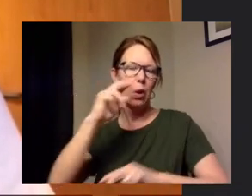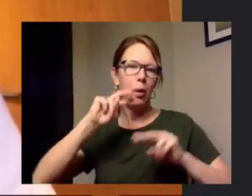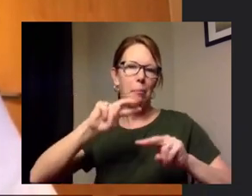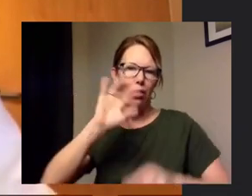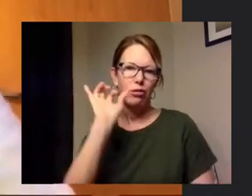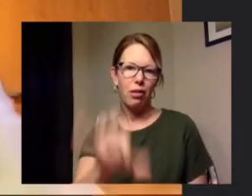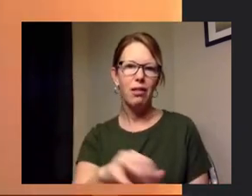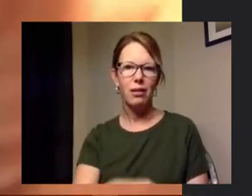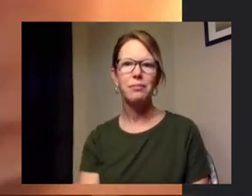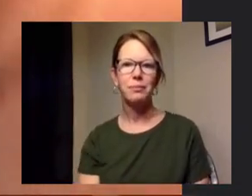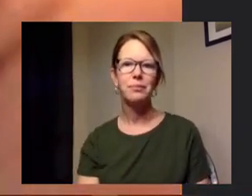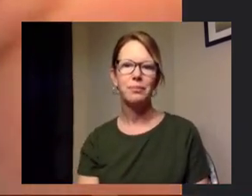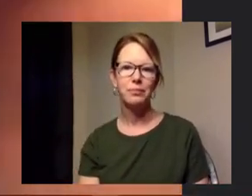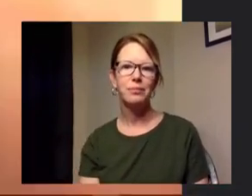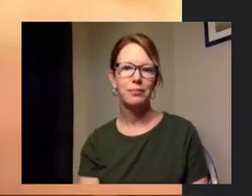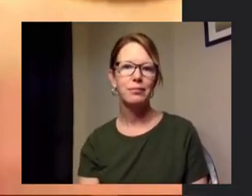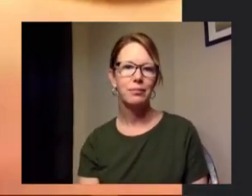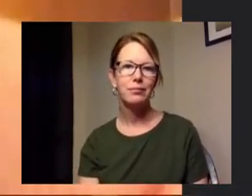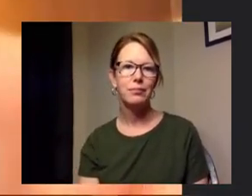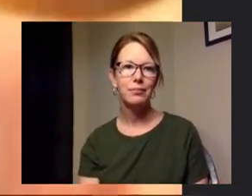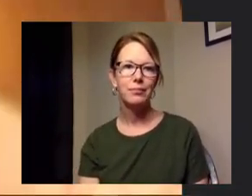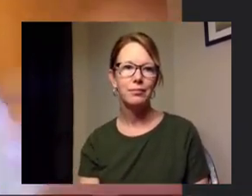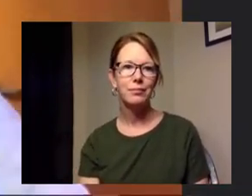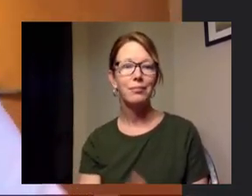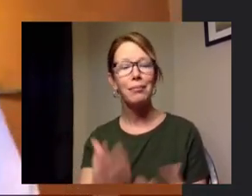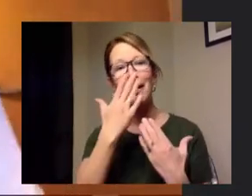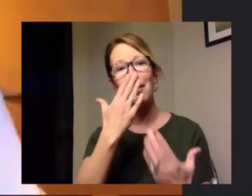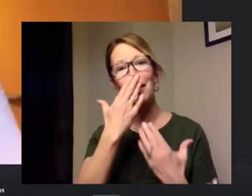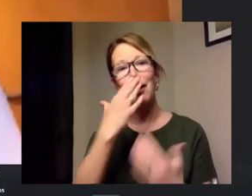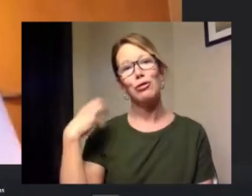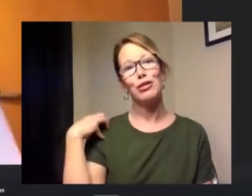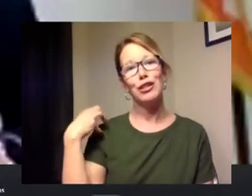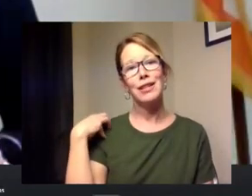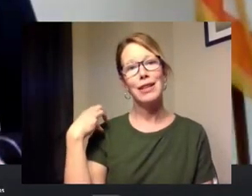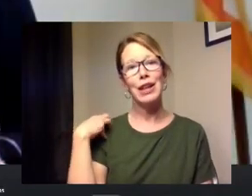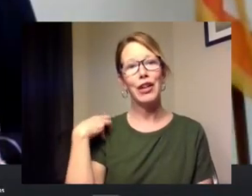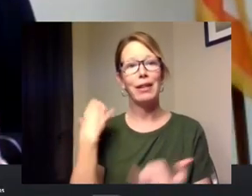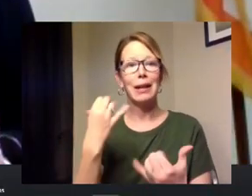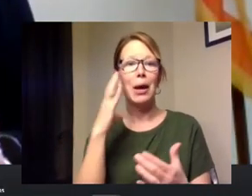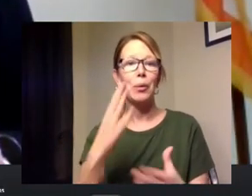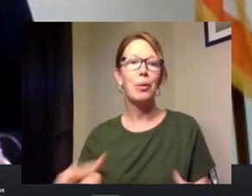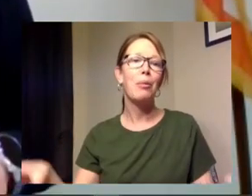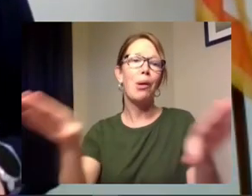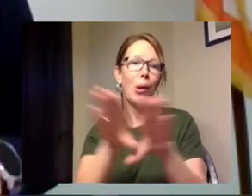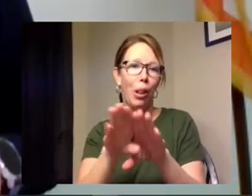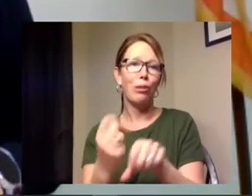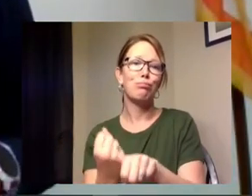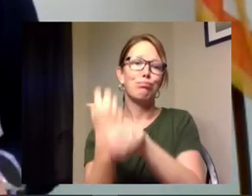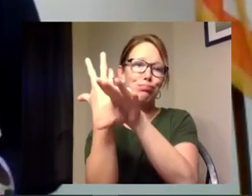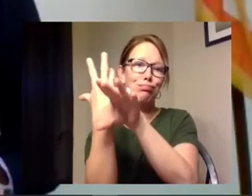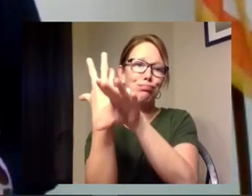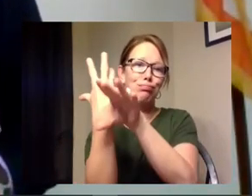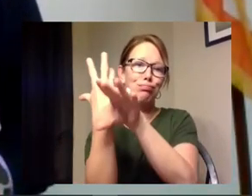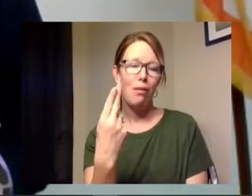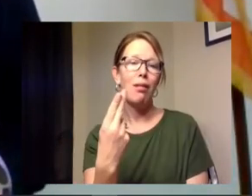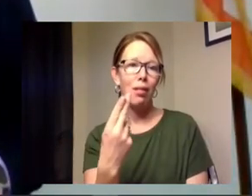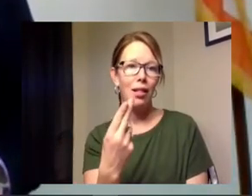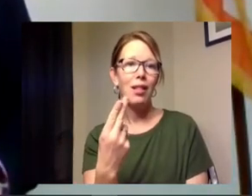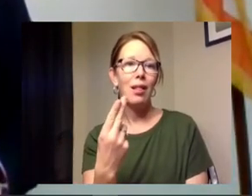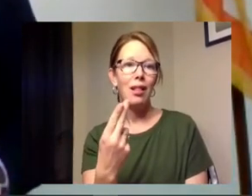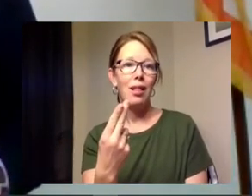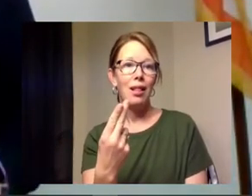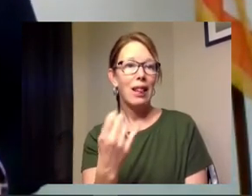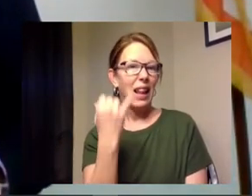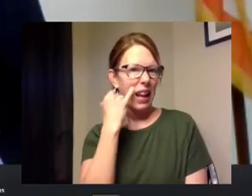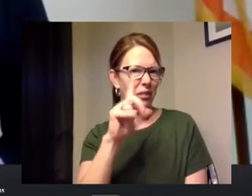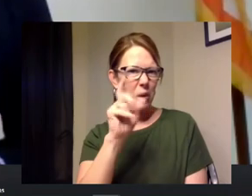thank you chief and with that we would like to close out our virtual town hall if you uh didn't get